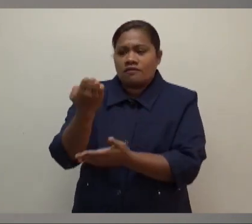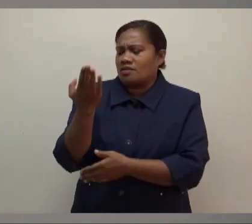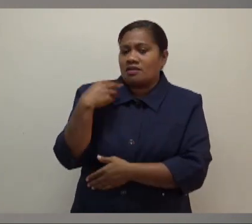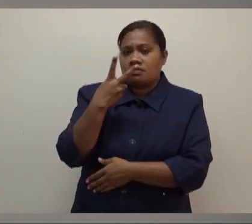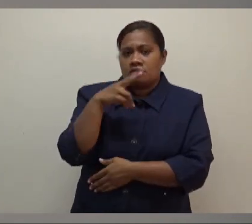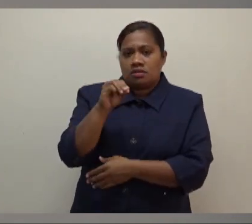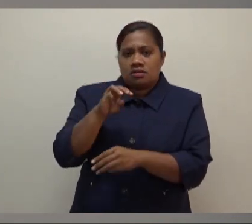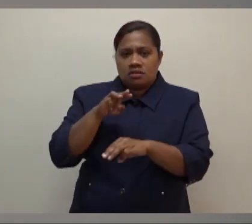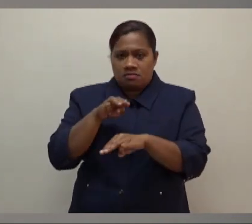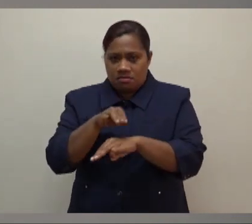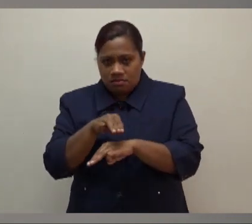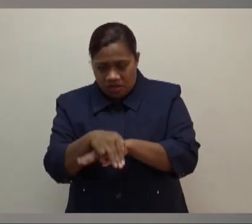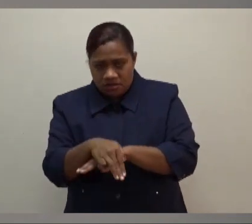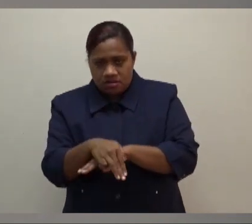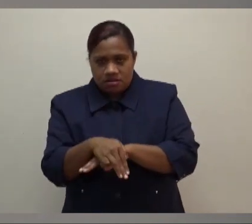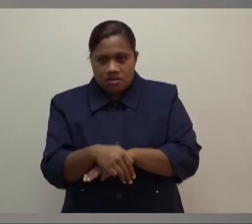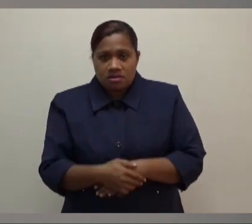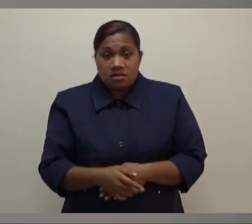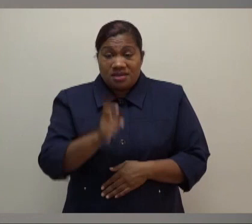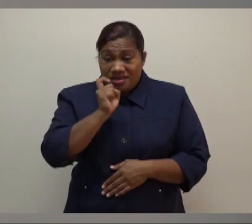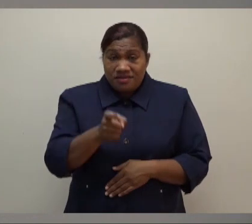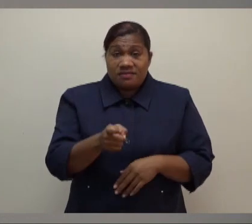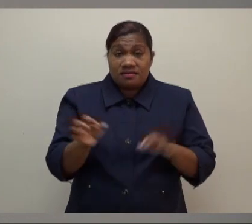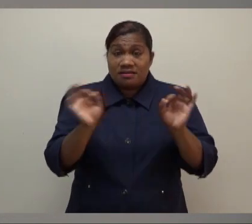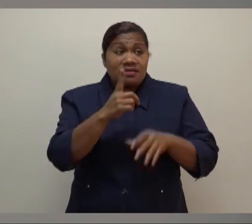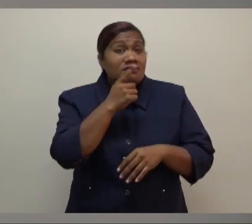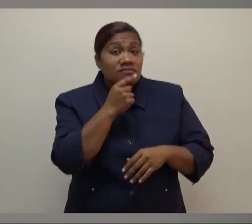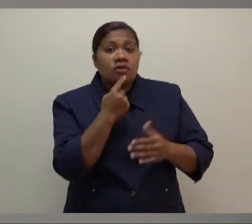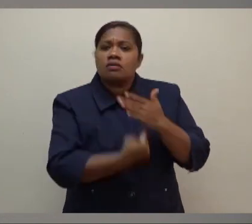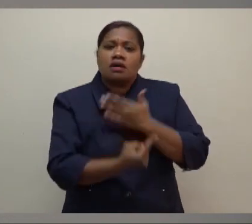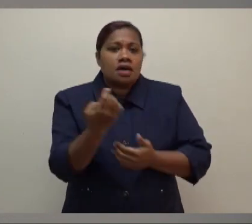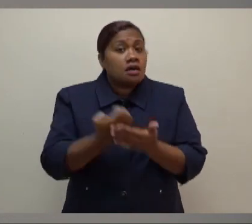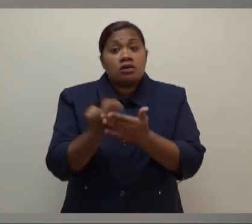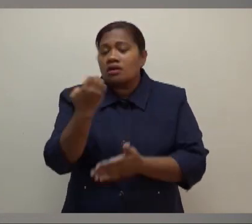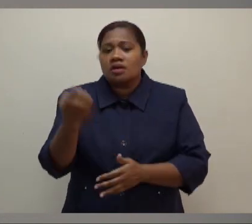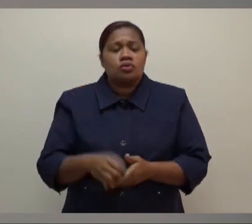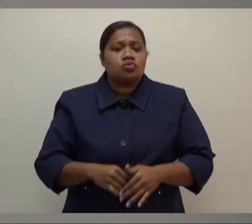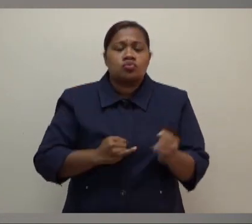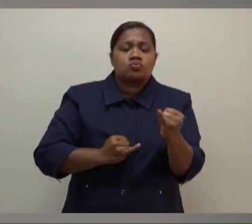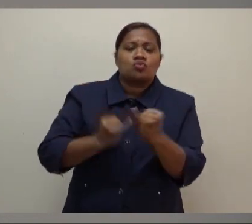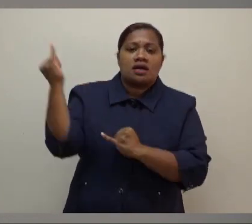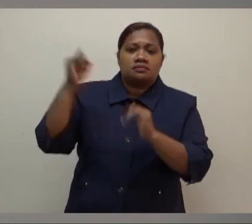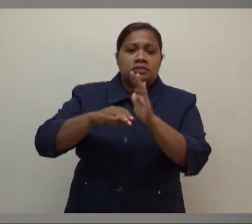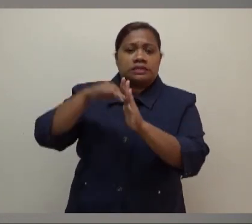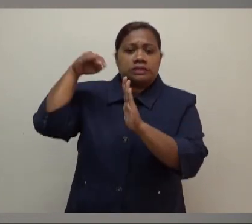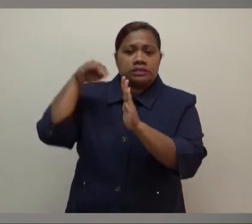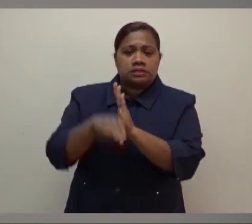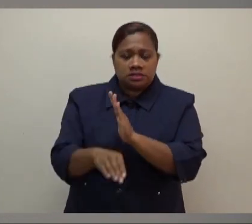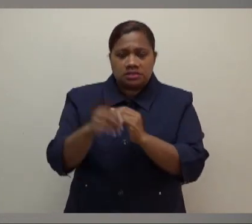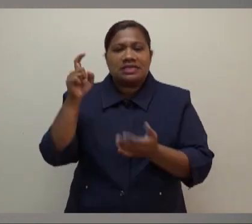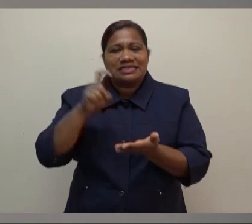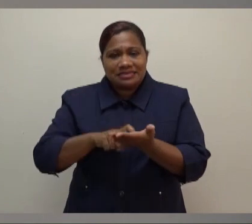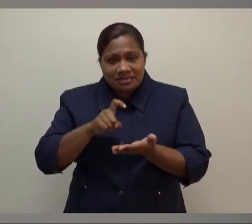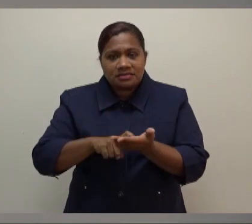the economic decline would have been much more severe, thus a much lower nominal GDP, and our debt to GDP ratio